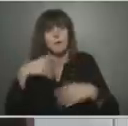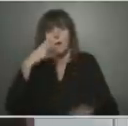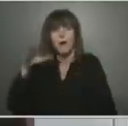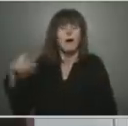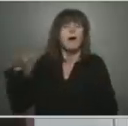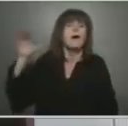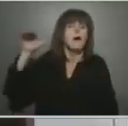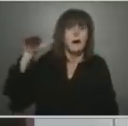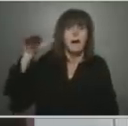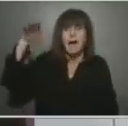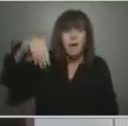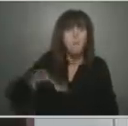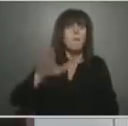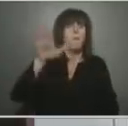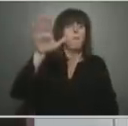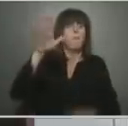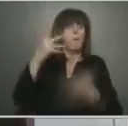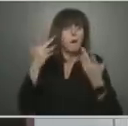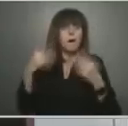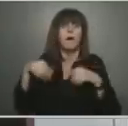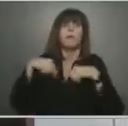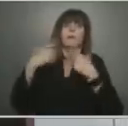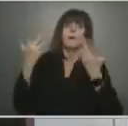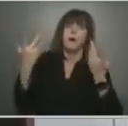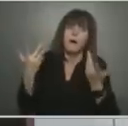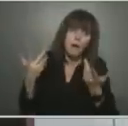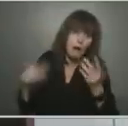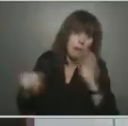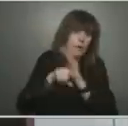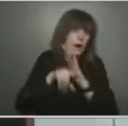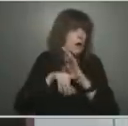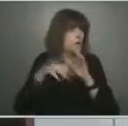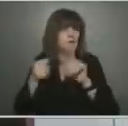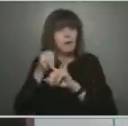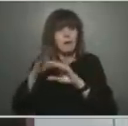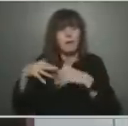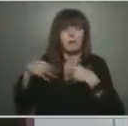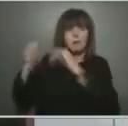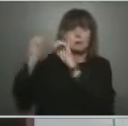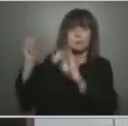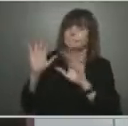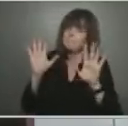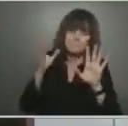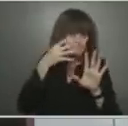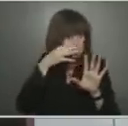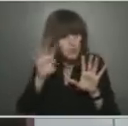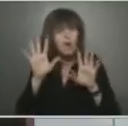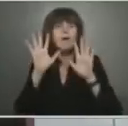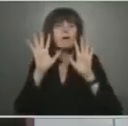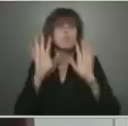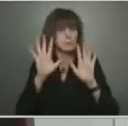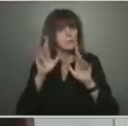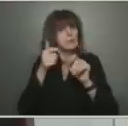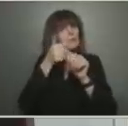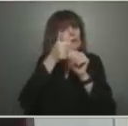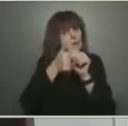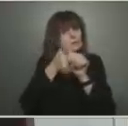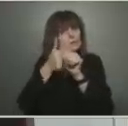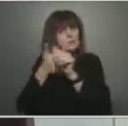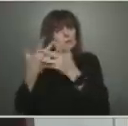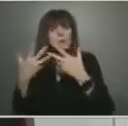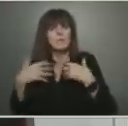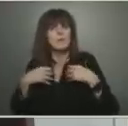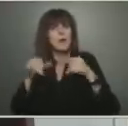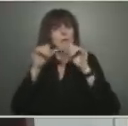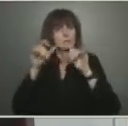untoward effect on our health system. So it's really dependent upon each individual health system. In Denmark, they put in very profound